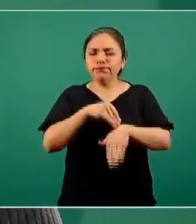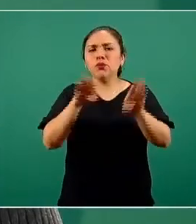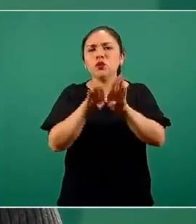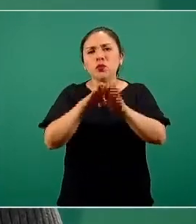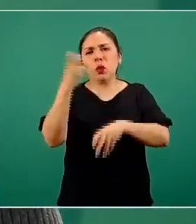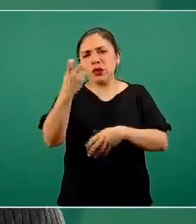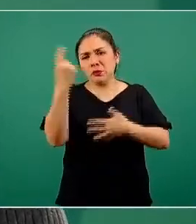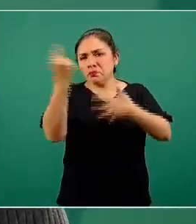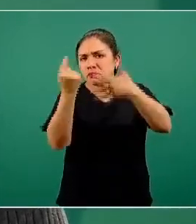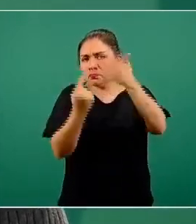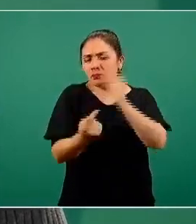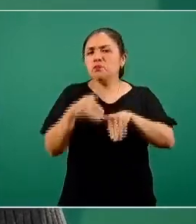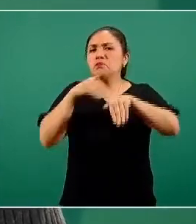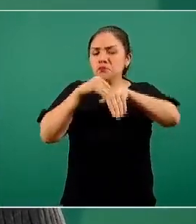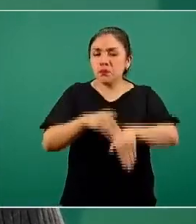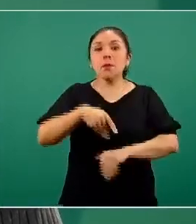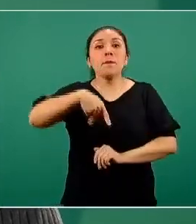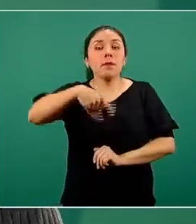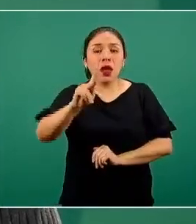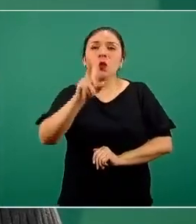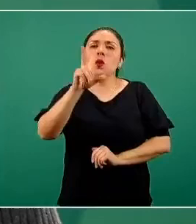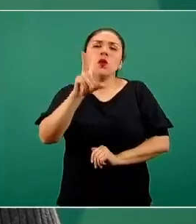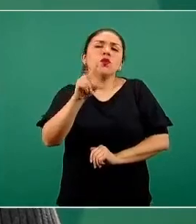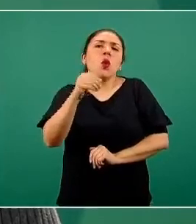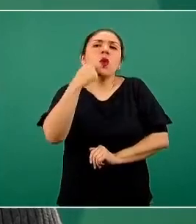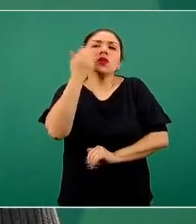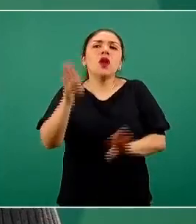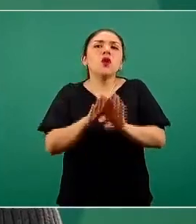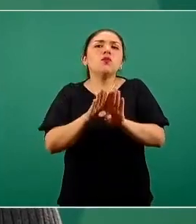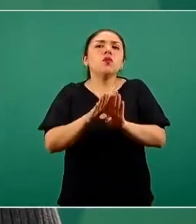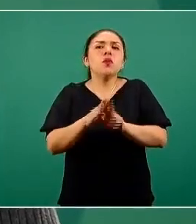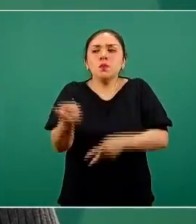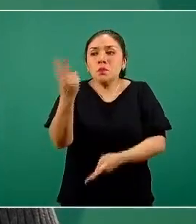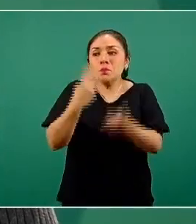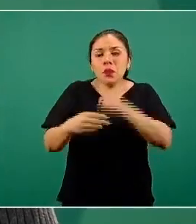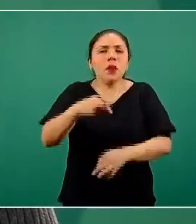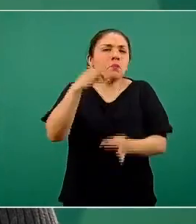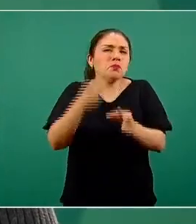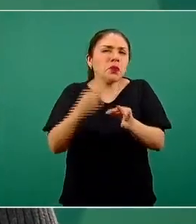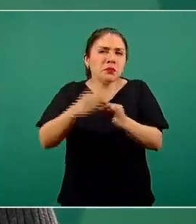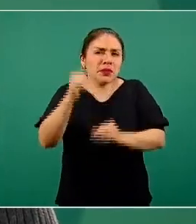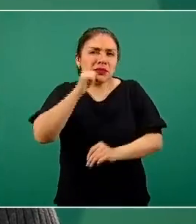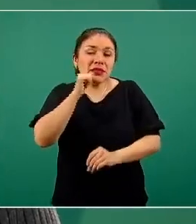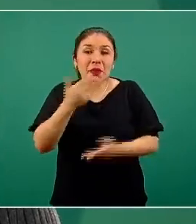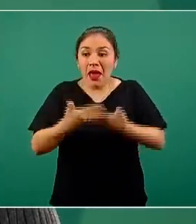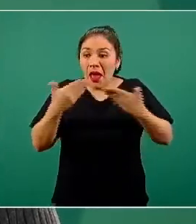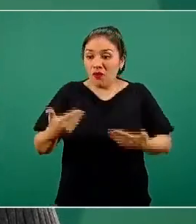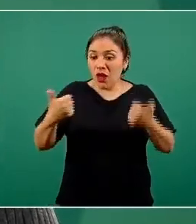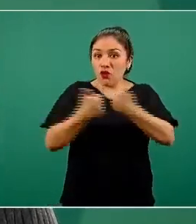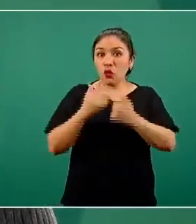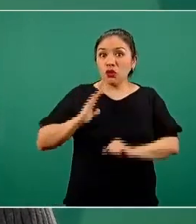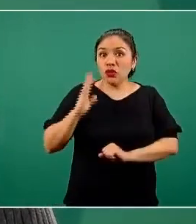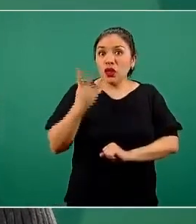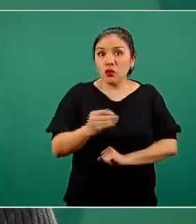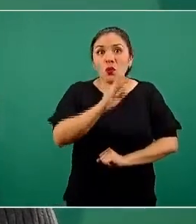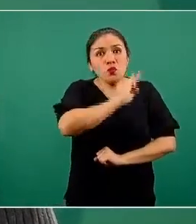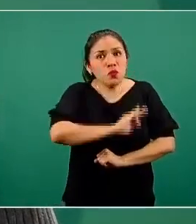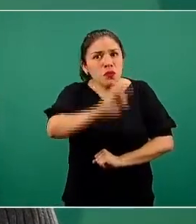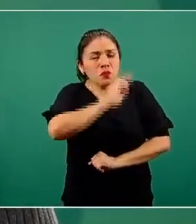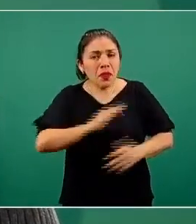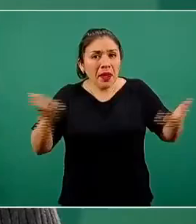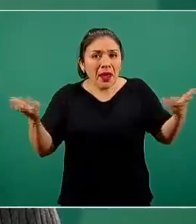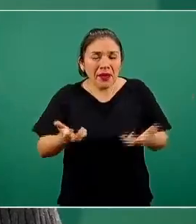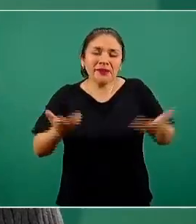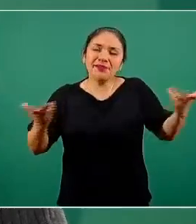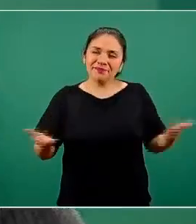protocols. However, he didn't to participate tonight, given that the technology allows to provide and, well,